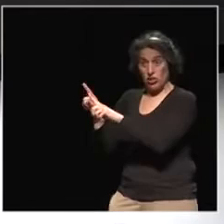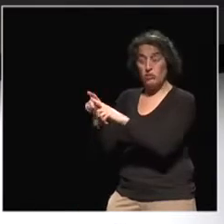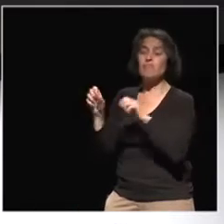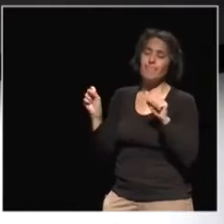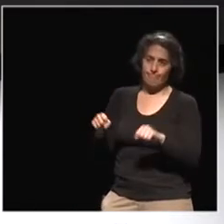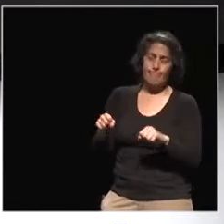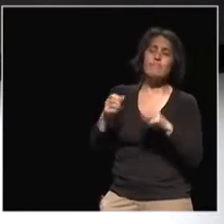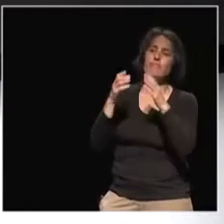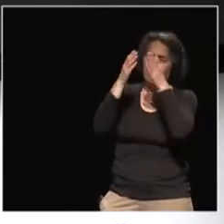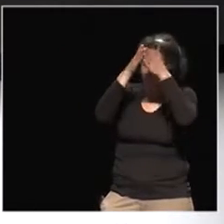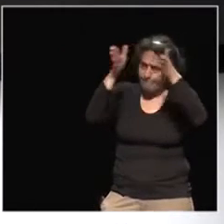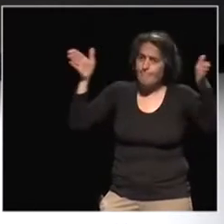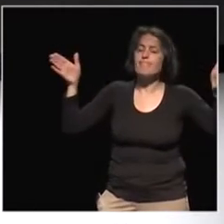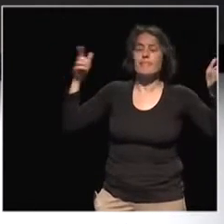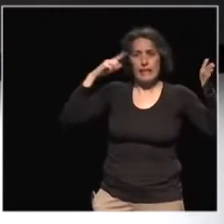do come from the Gandhi Institute.